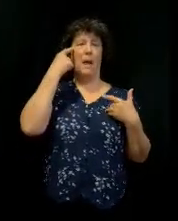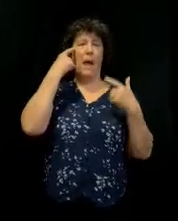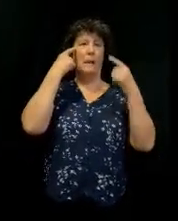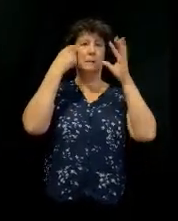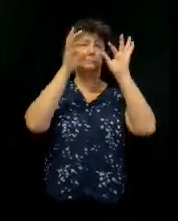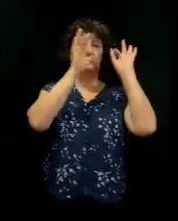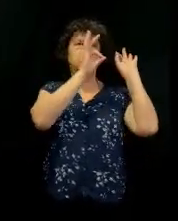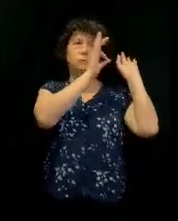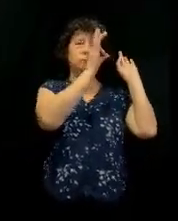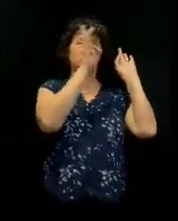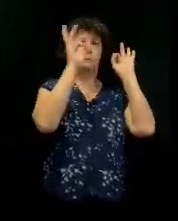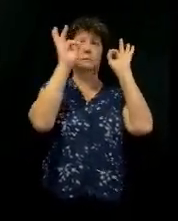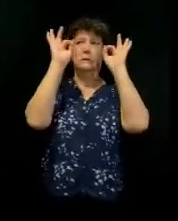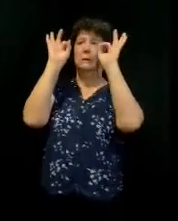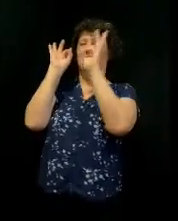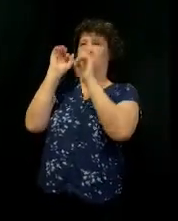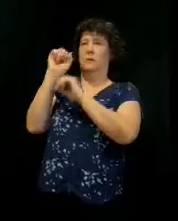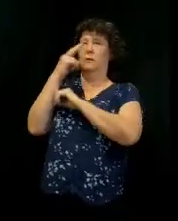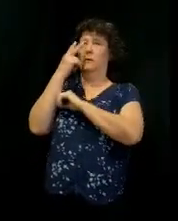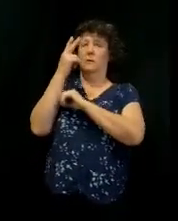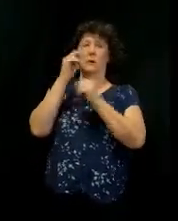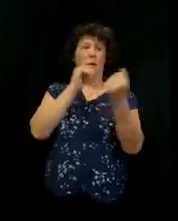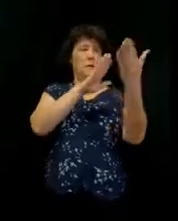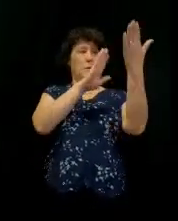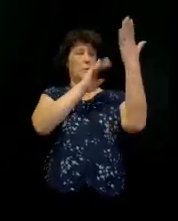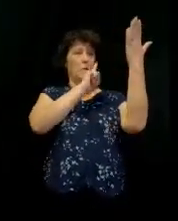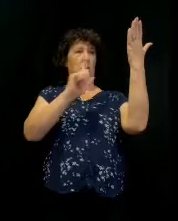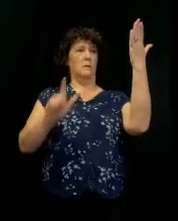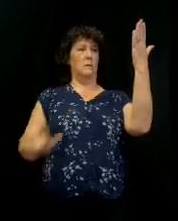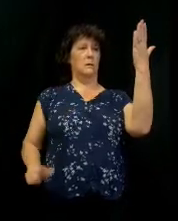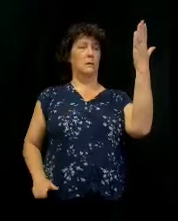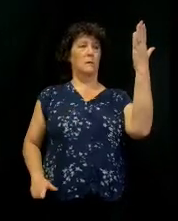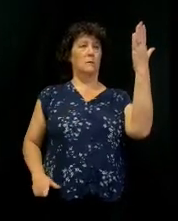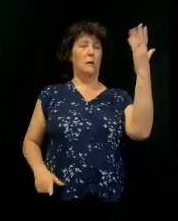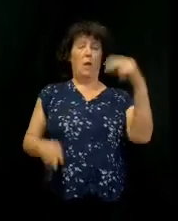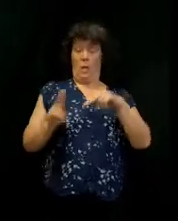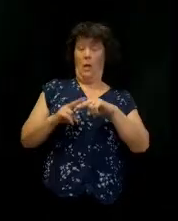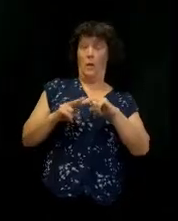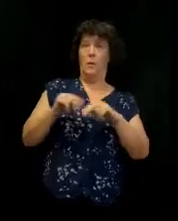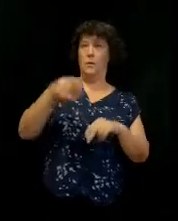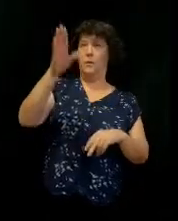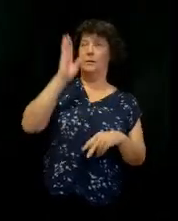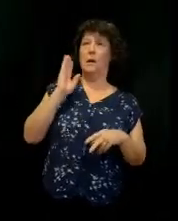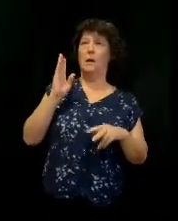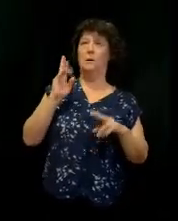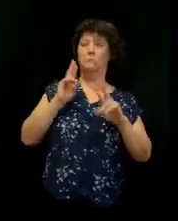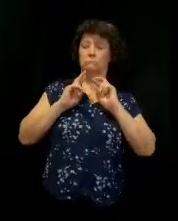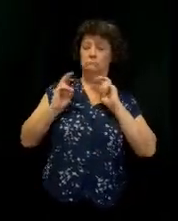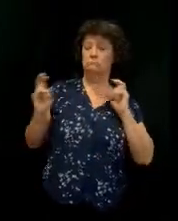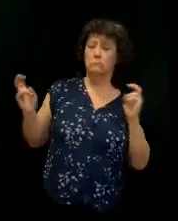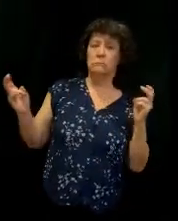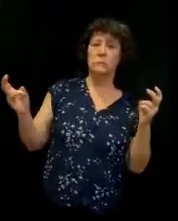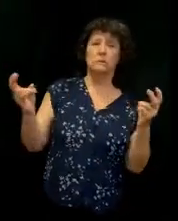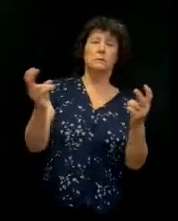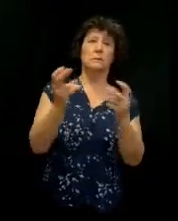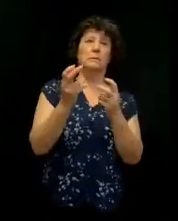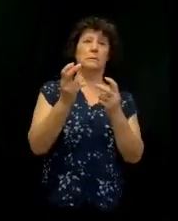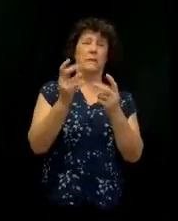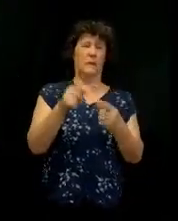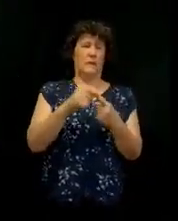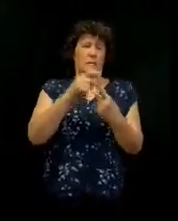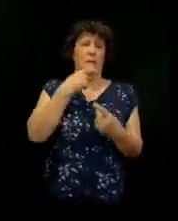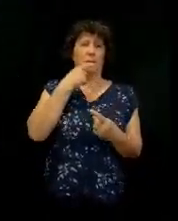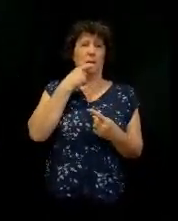They go around the presence of the Lord. Or the throne of God. They all, they just rotate. It specifically says